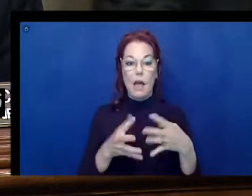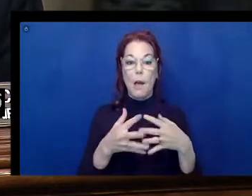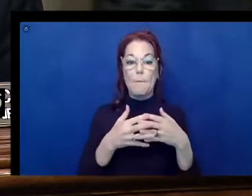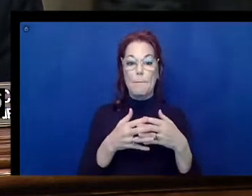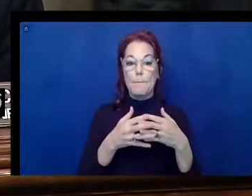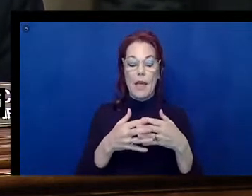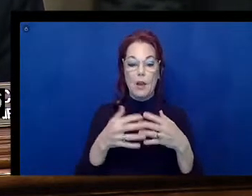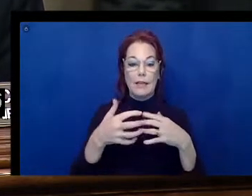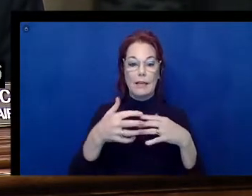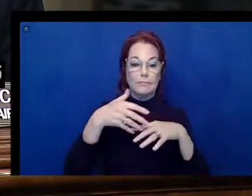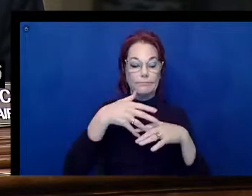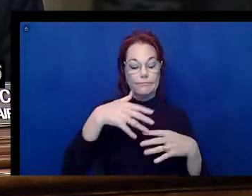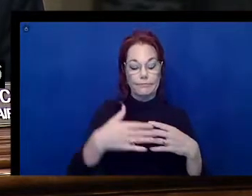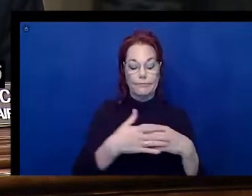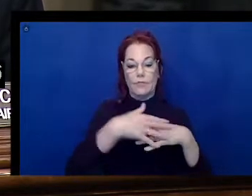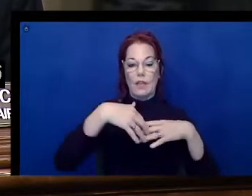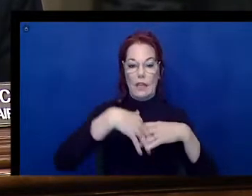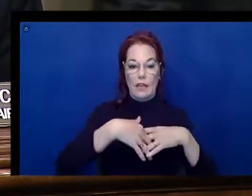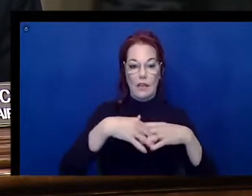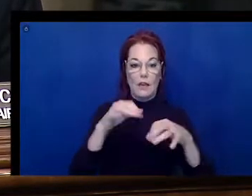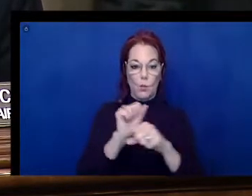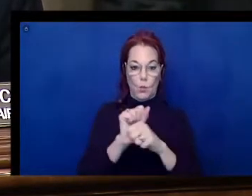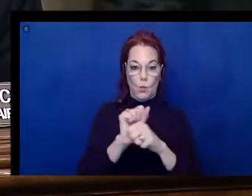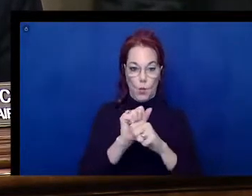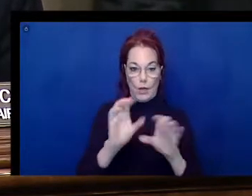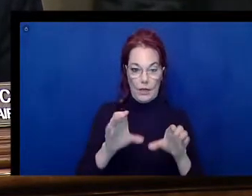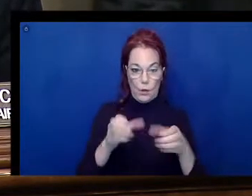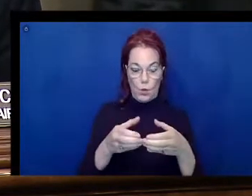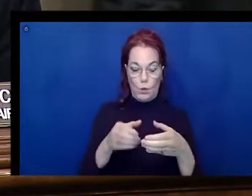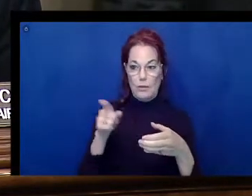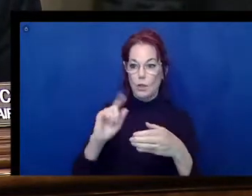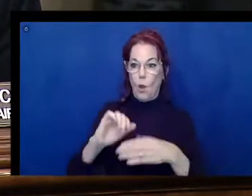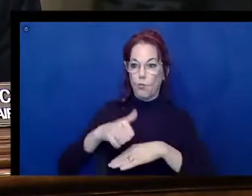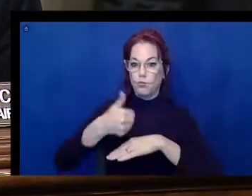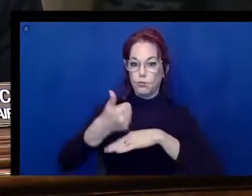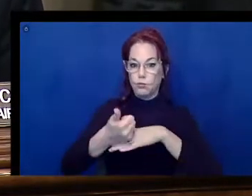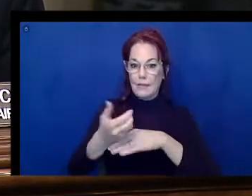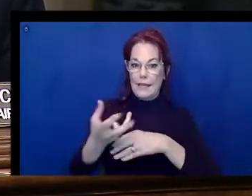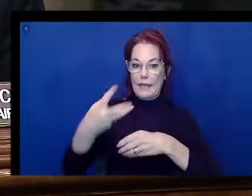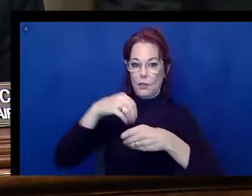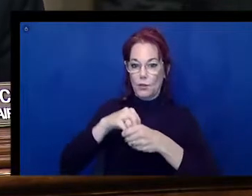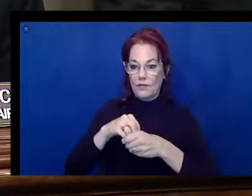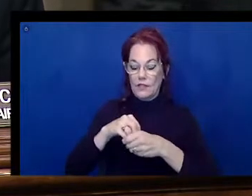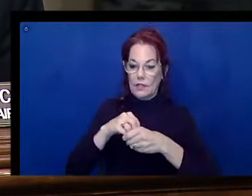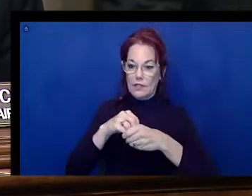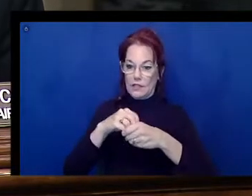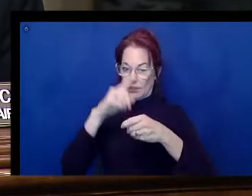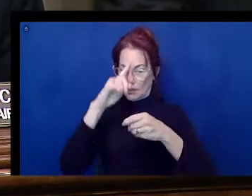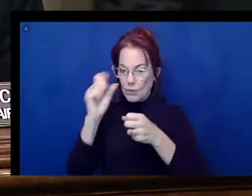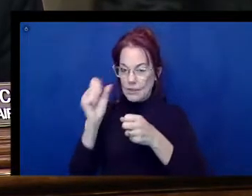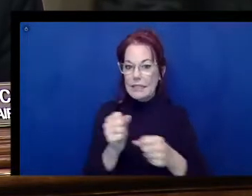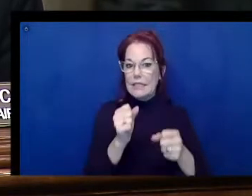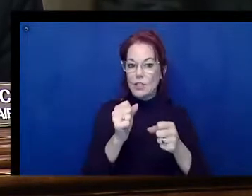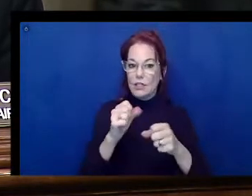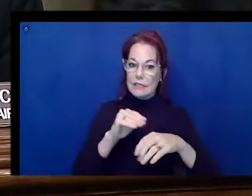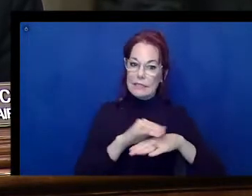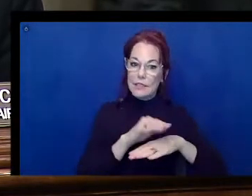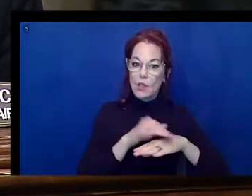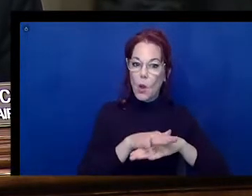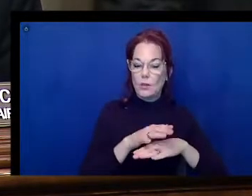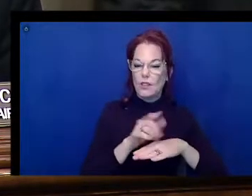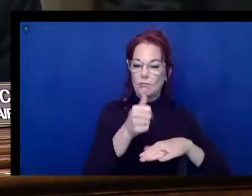She founded Inclusivity Strategic Consulting, a unit of the law firm